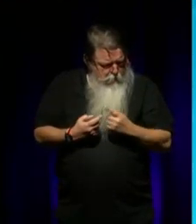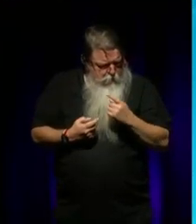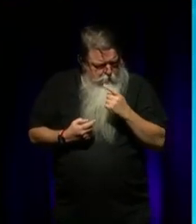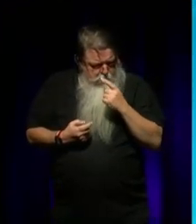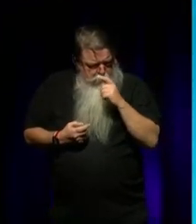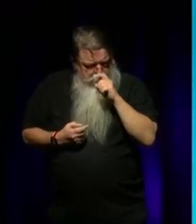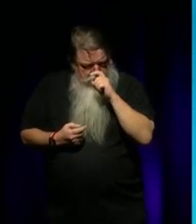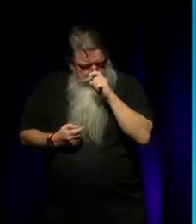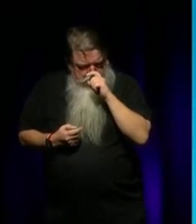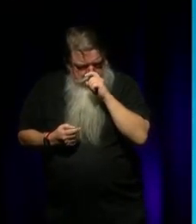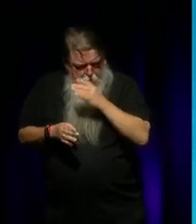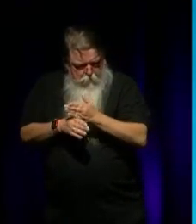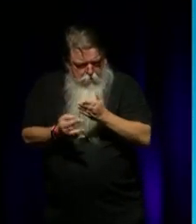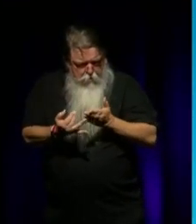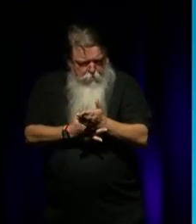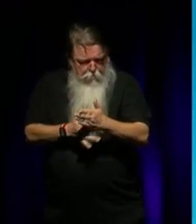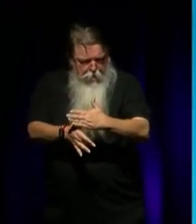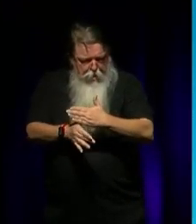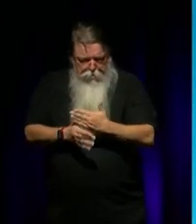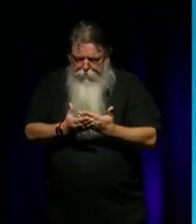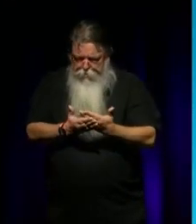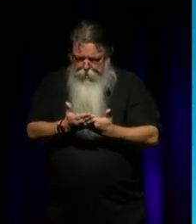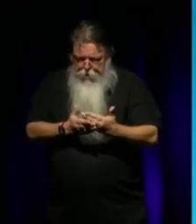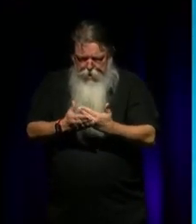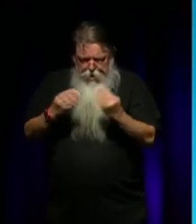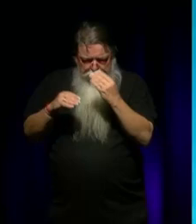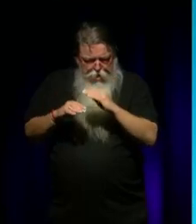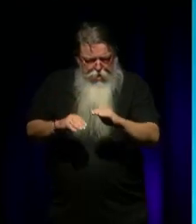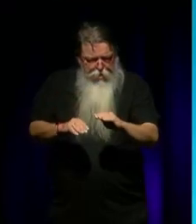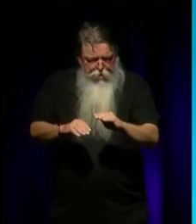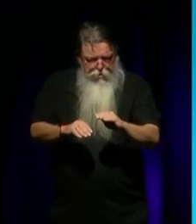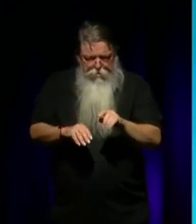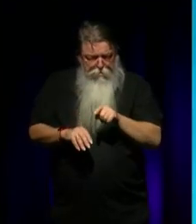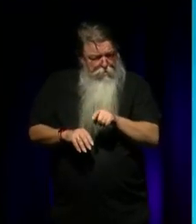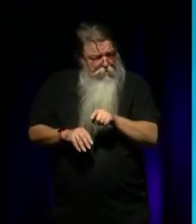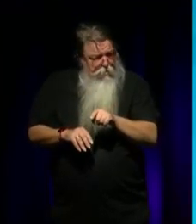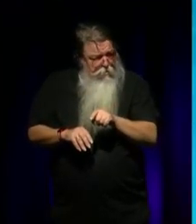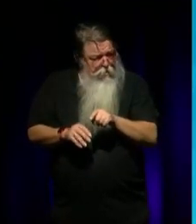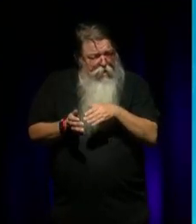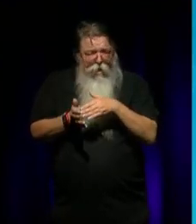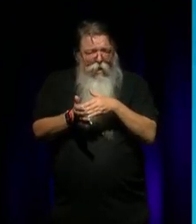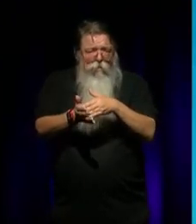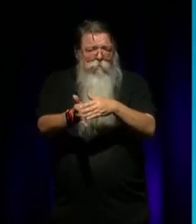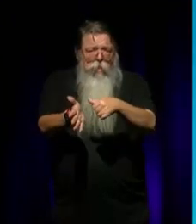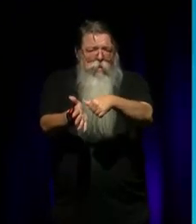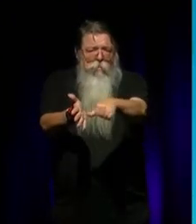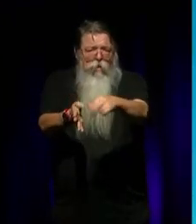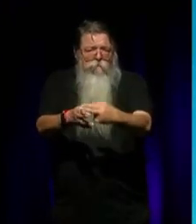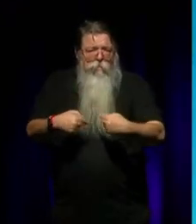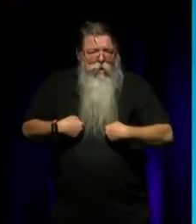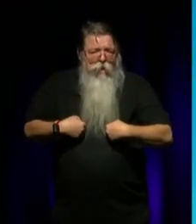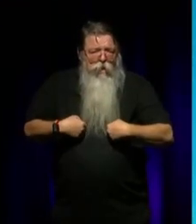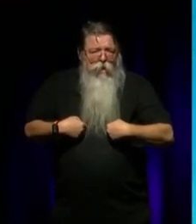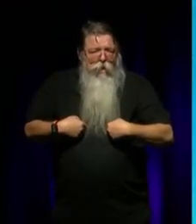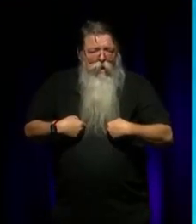wrong, but through Aboriginal study and education and so forth, and she helped put an application in for me. And pretty